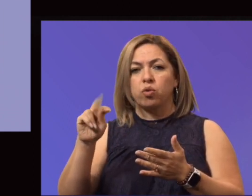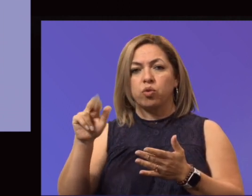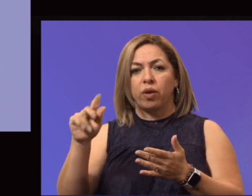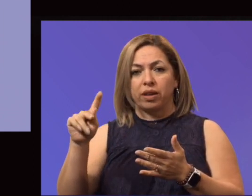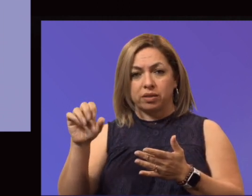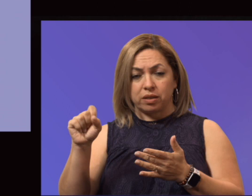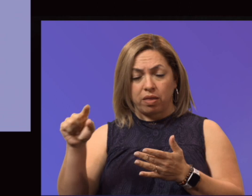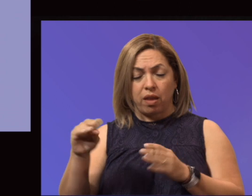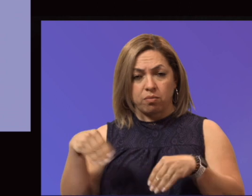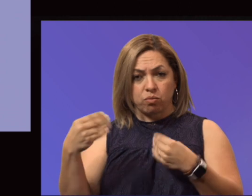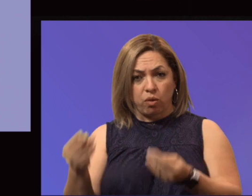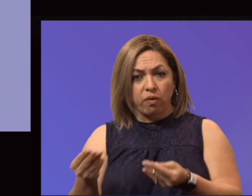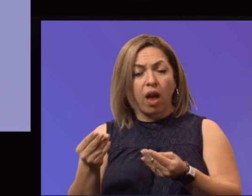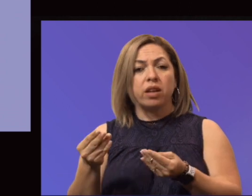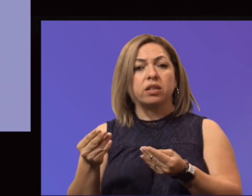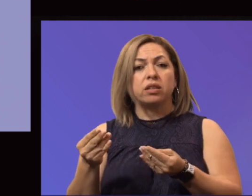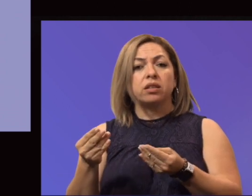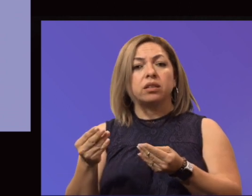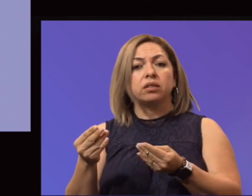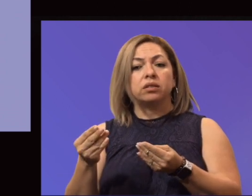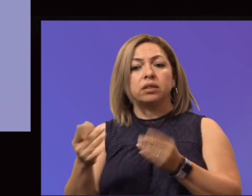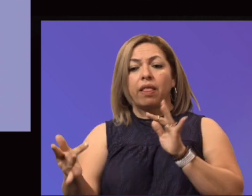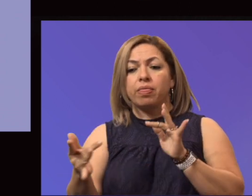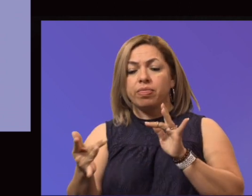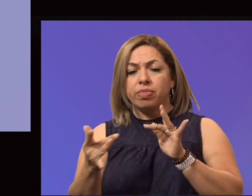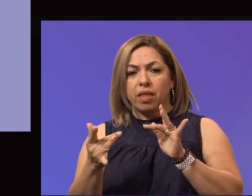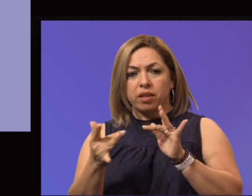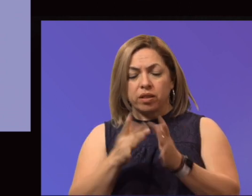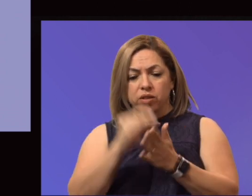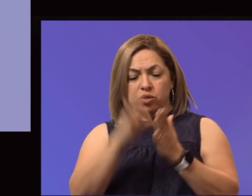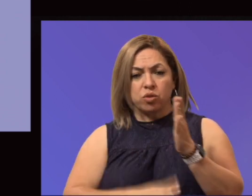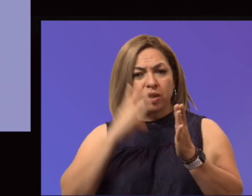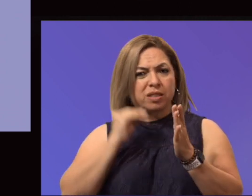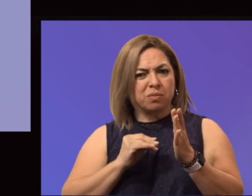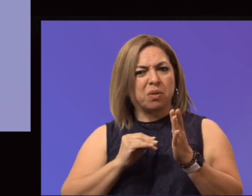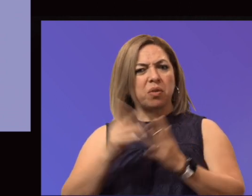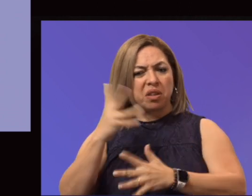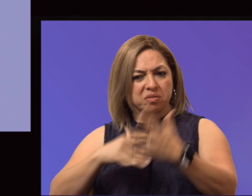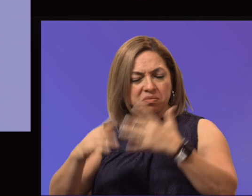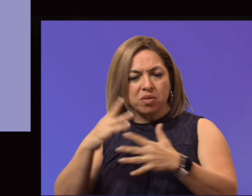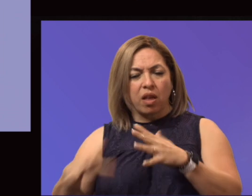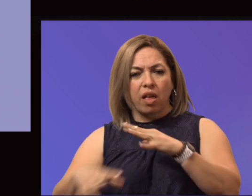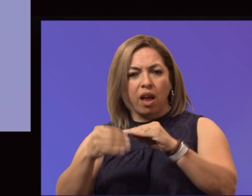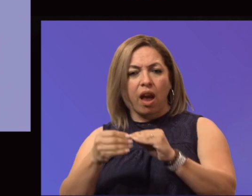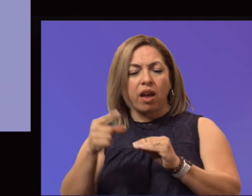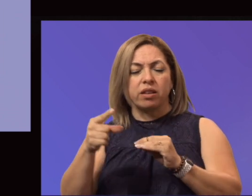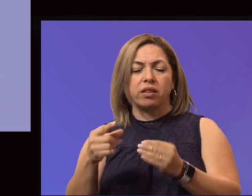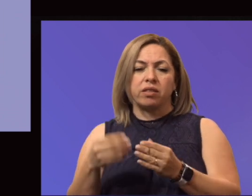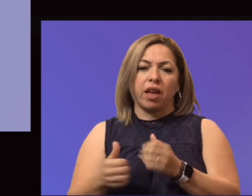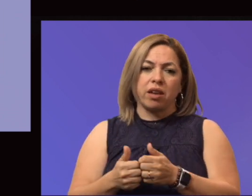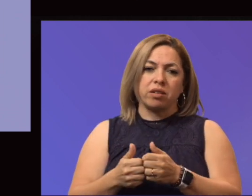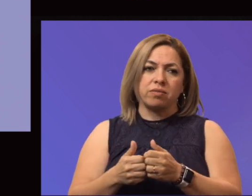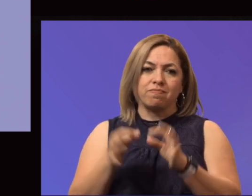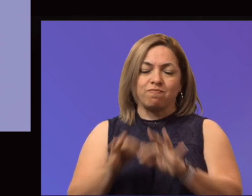with the institution and link student experience to performance outcomes. And then improved data analysis. The use